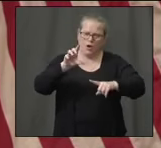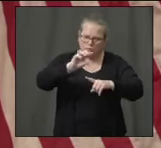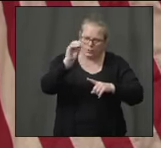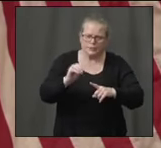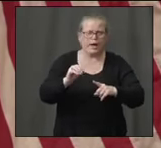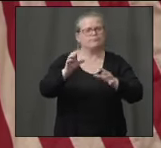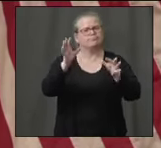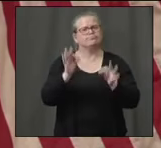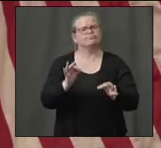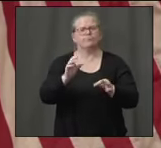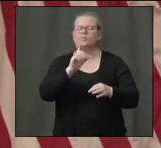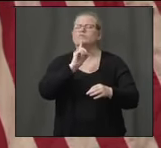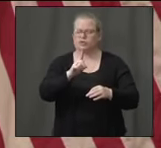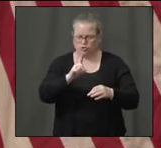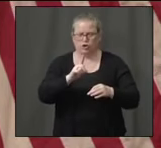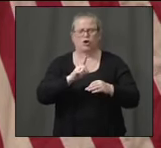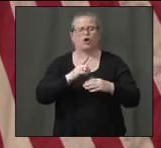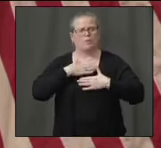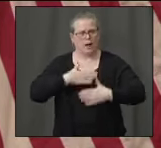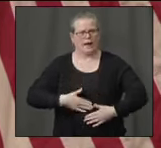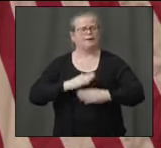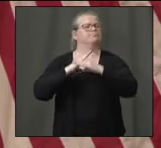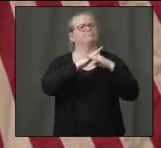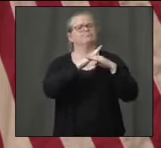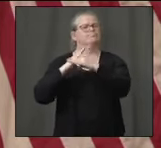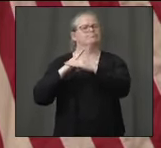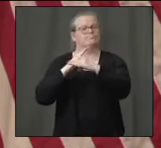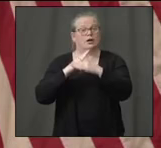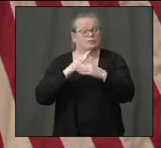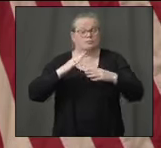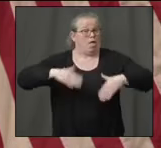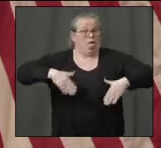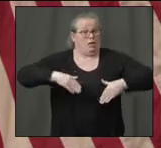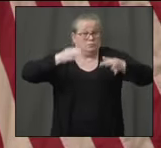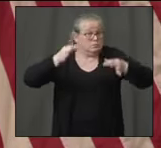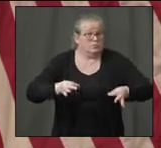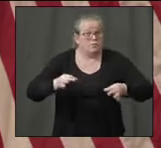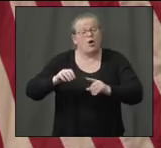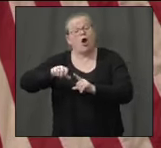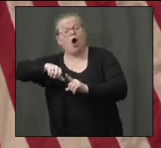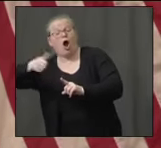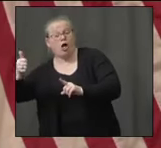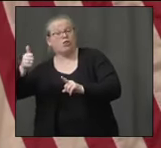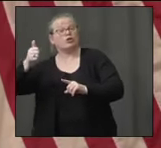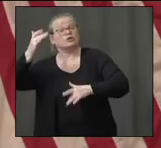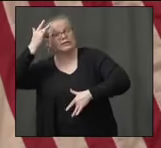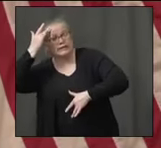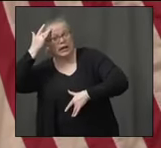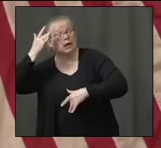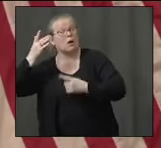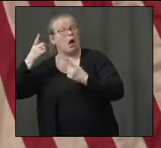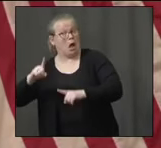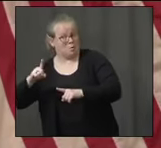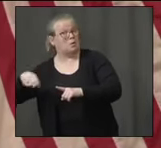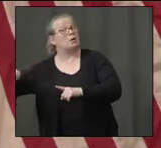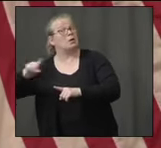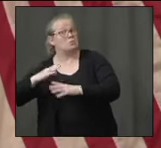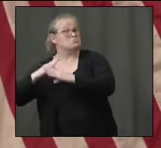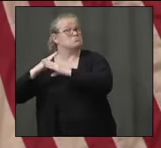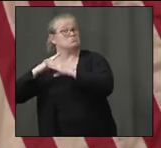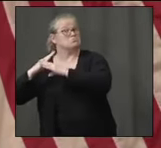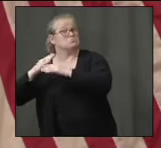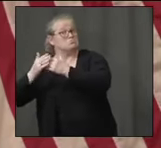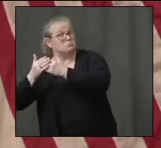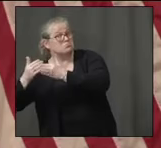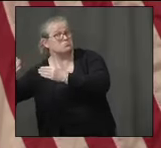have, so therefore we're hopeful. And the FDA has provided guidance that said exactly that. It's likely, but it's not